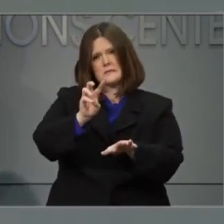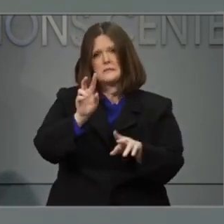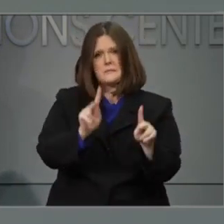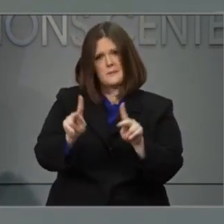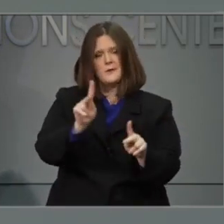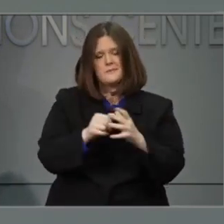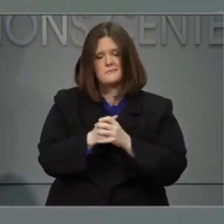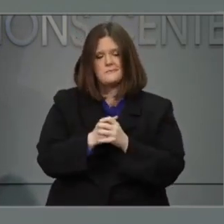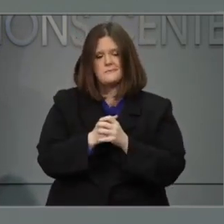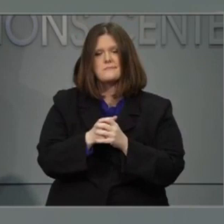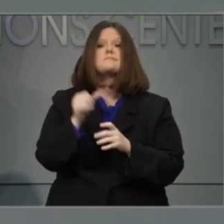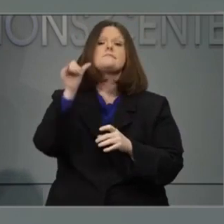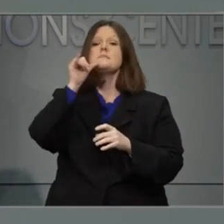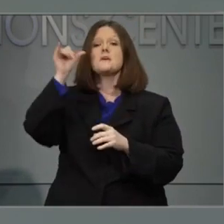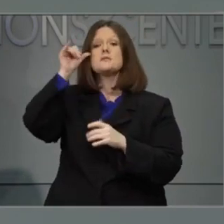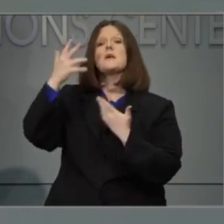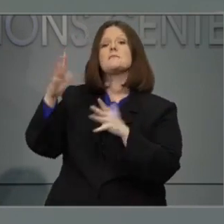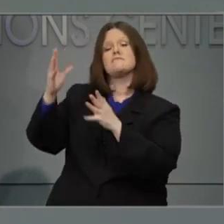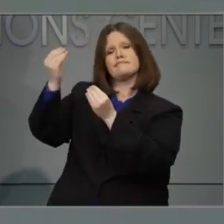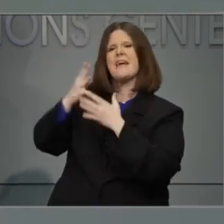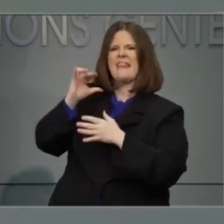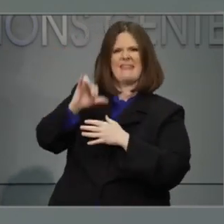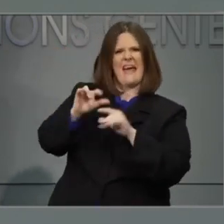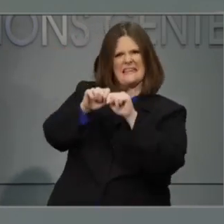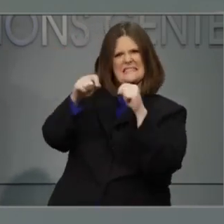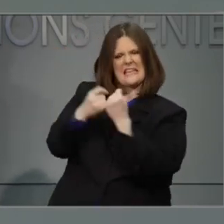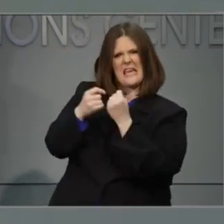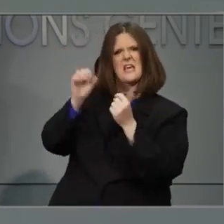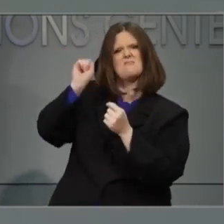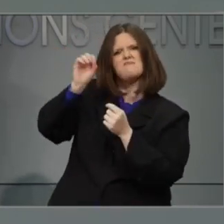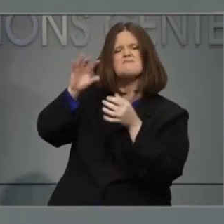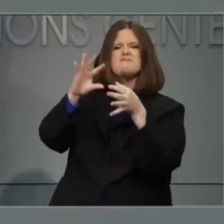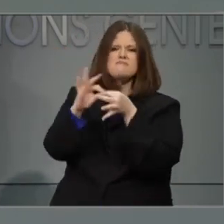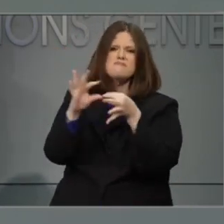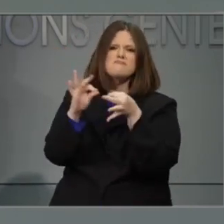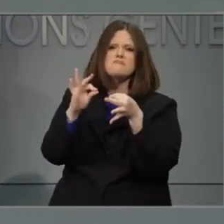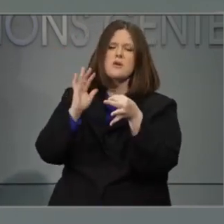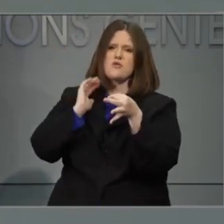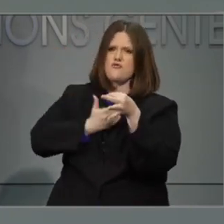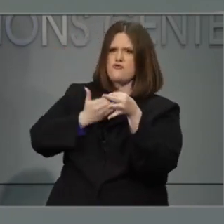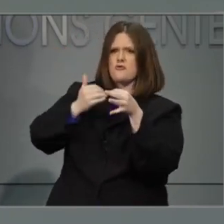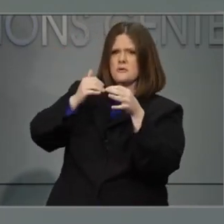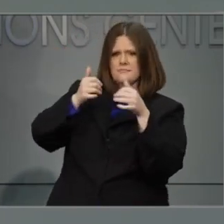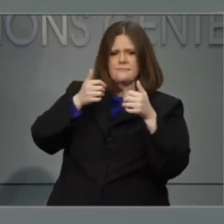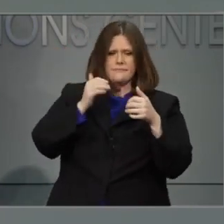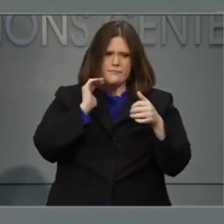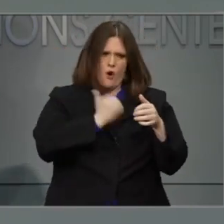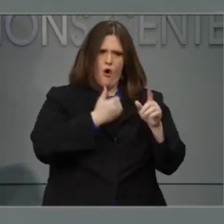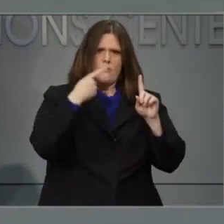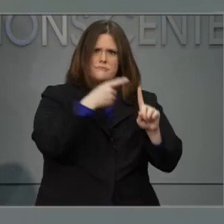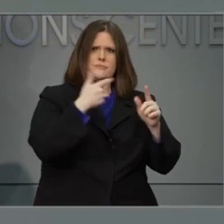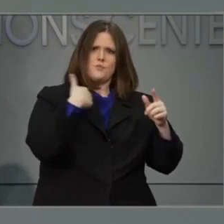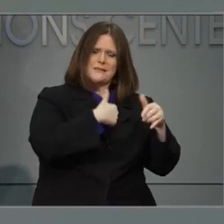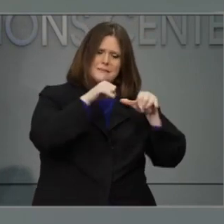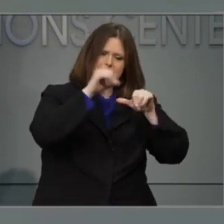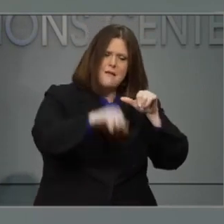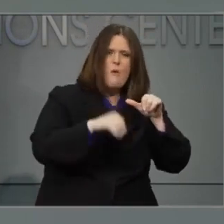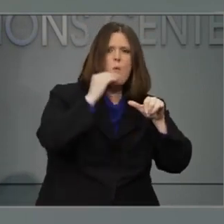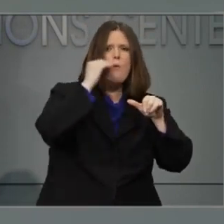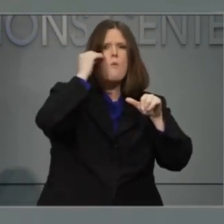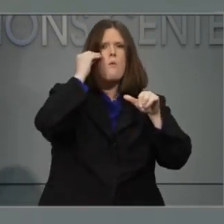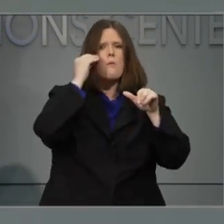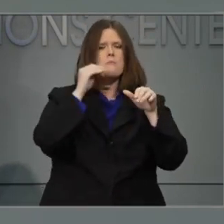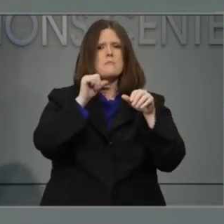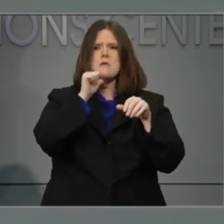And as we heard yesterday from that independent team of data experts, our efforts to stay at home are working to slow the spread of the virus.